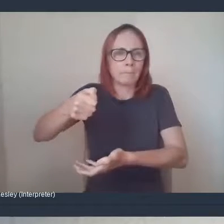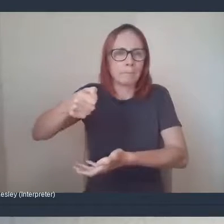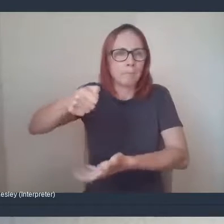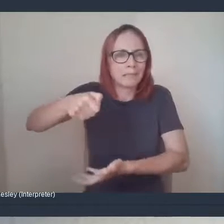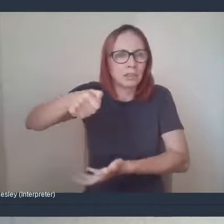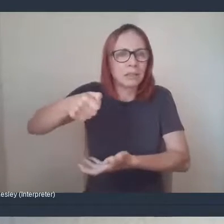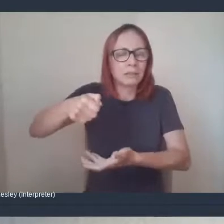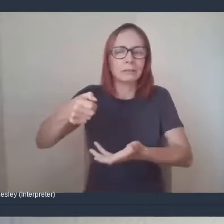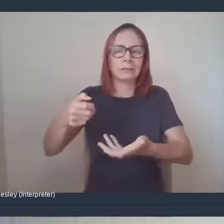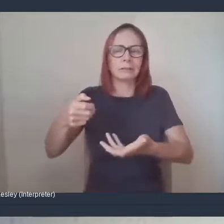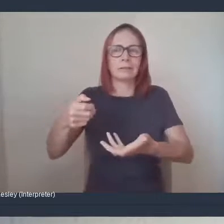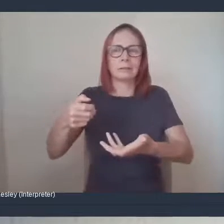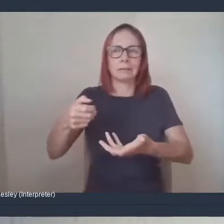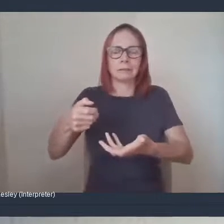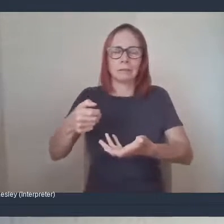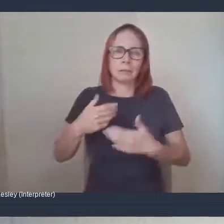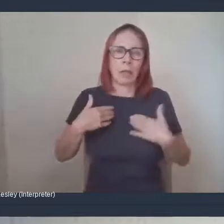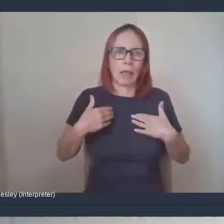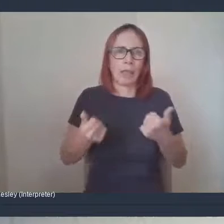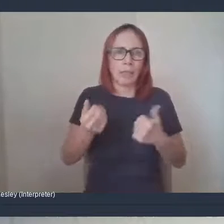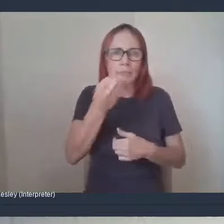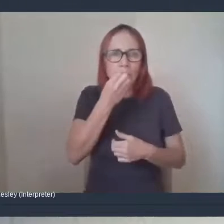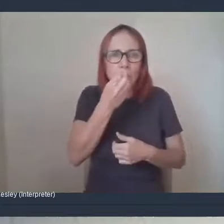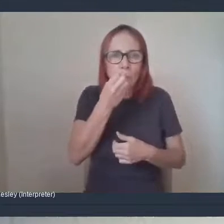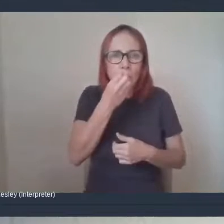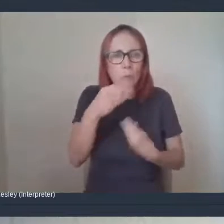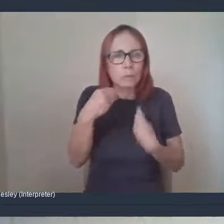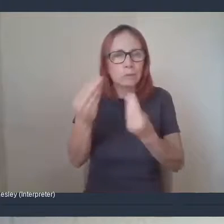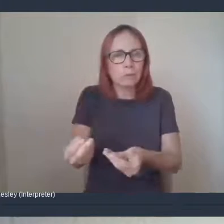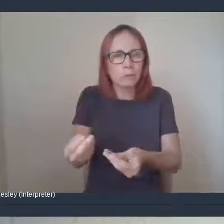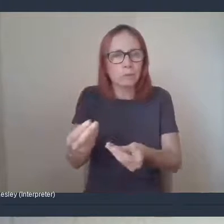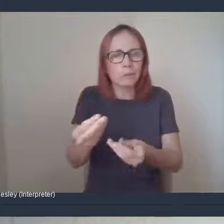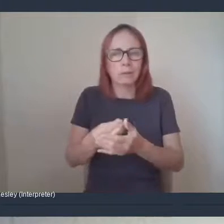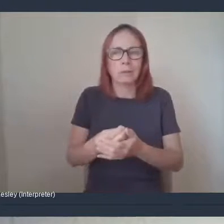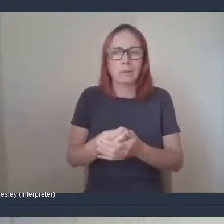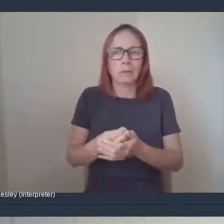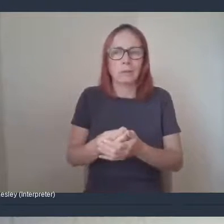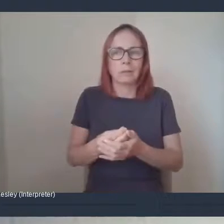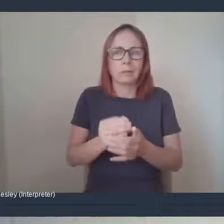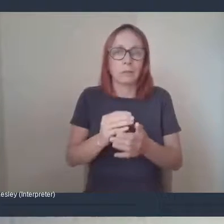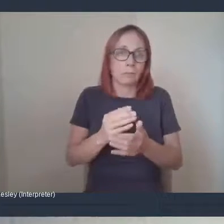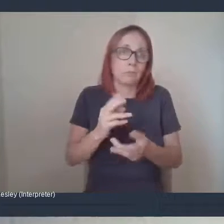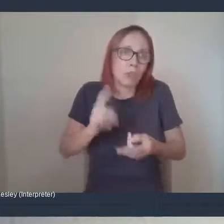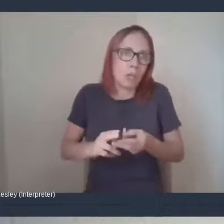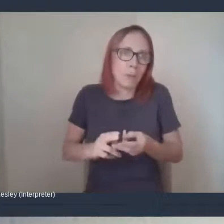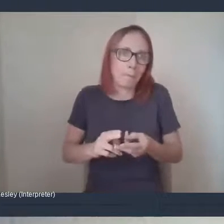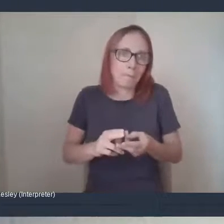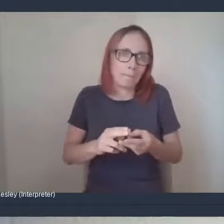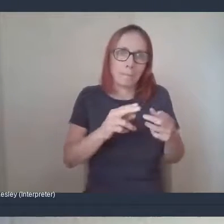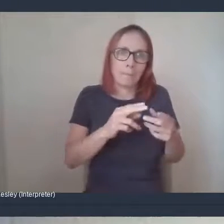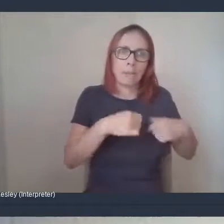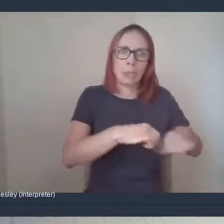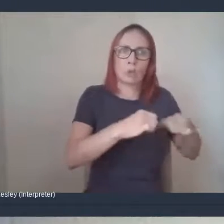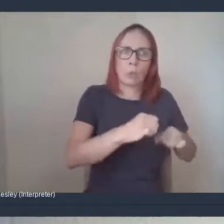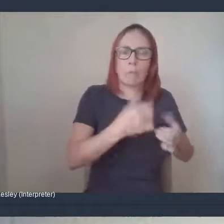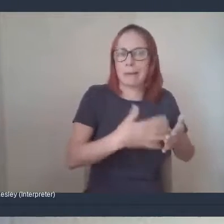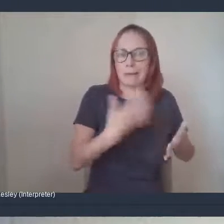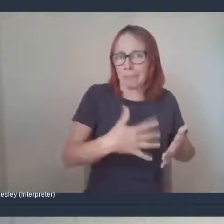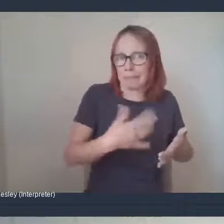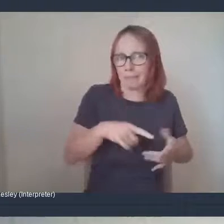nutritious, healthy food option without the supermarket prices, obviously. So, yeah.